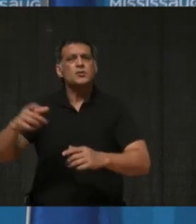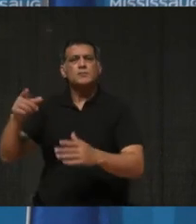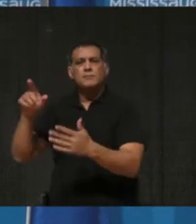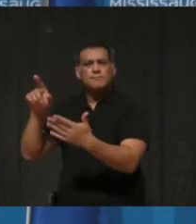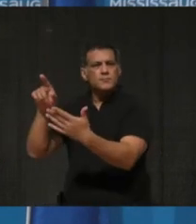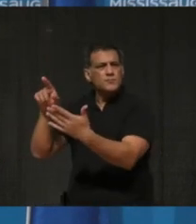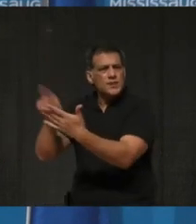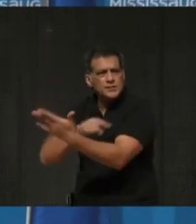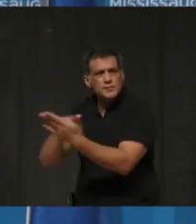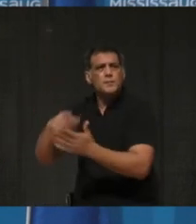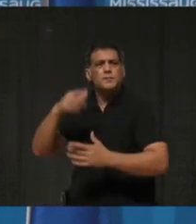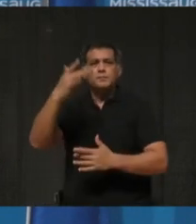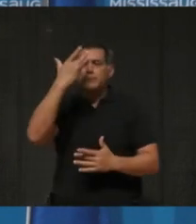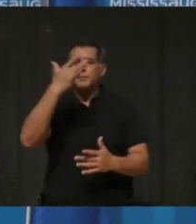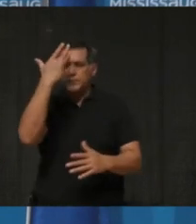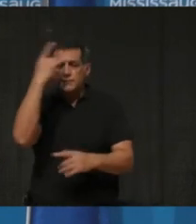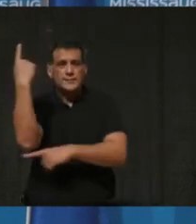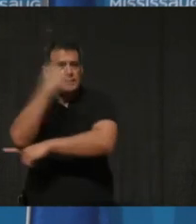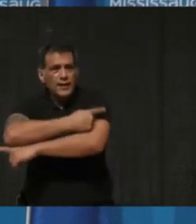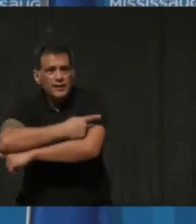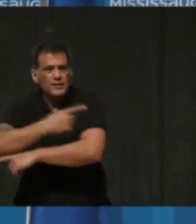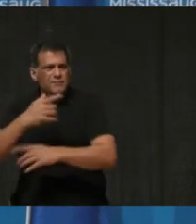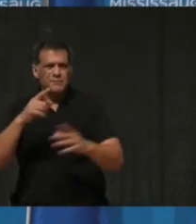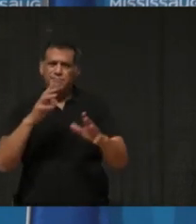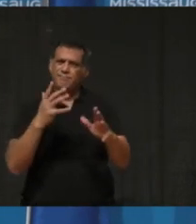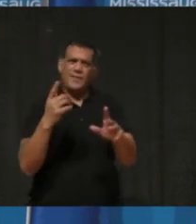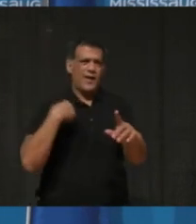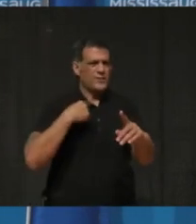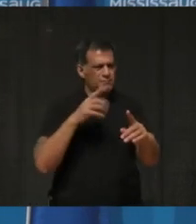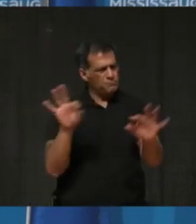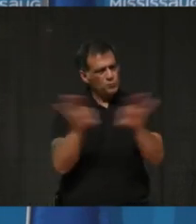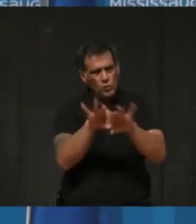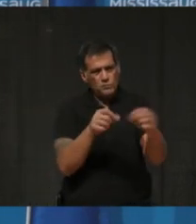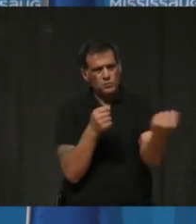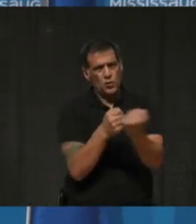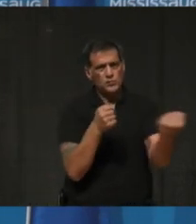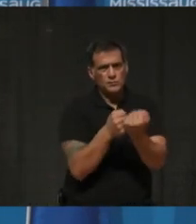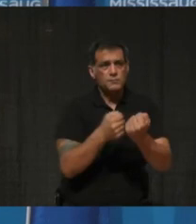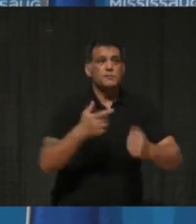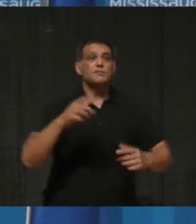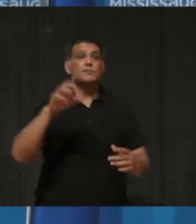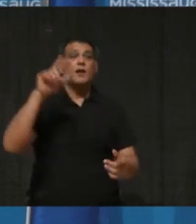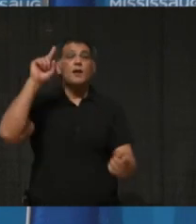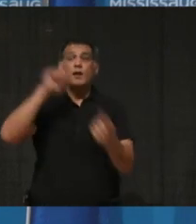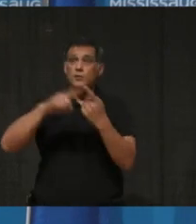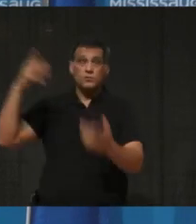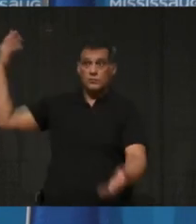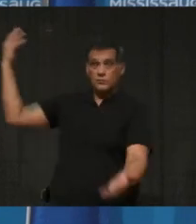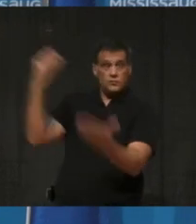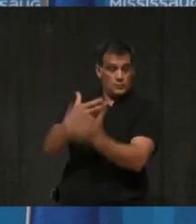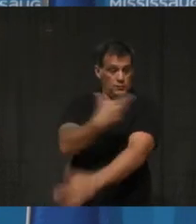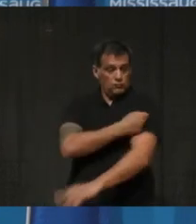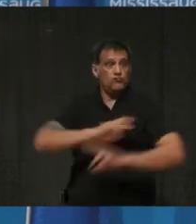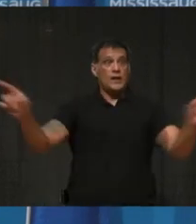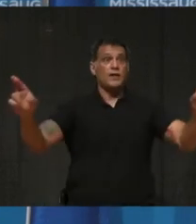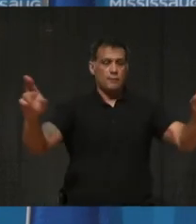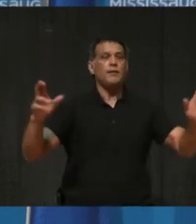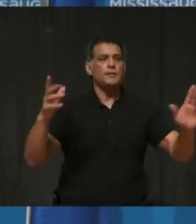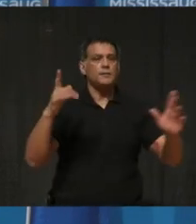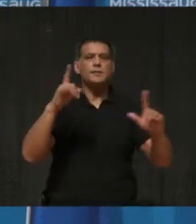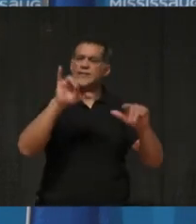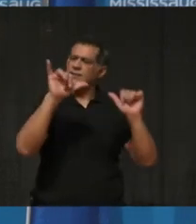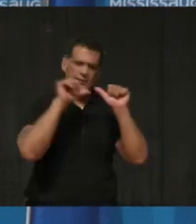days. Until vaccines come, it's the same formula and it's even more important to get this right with the variants in our midst.